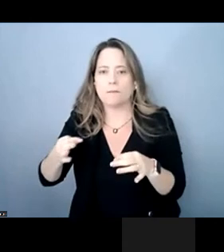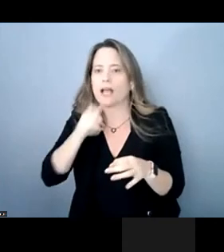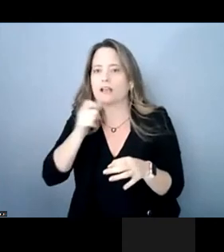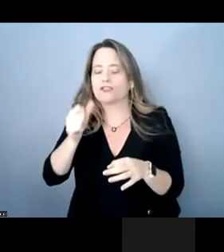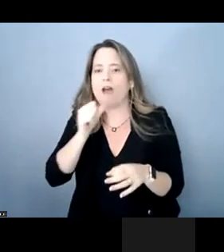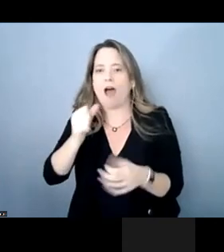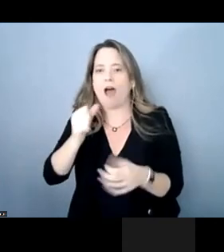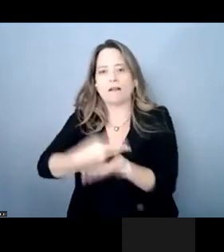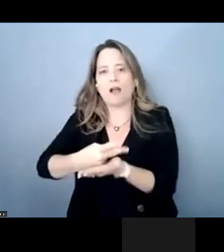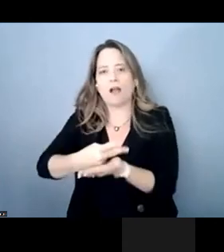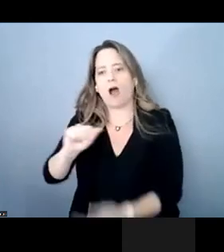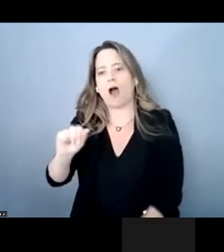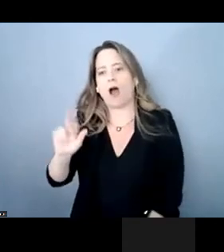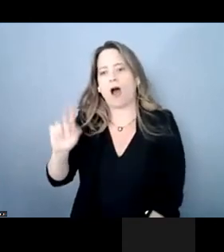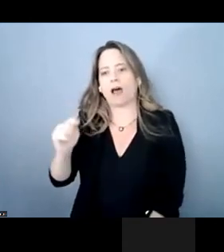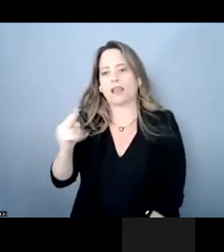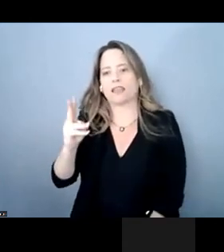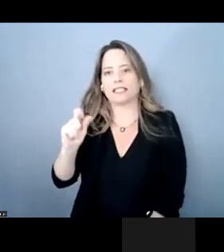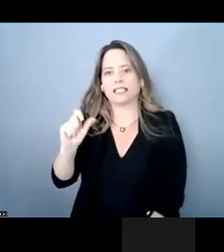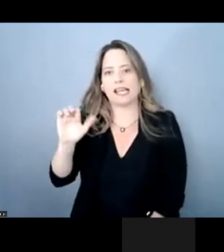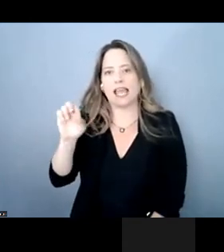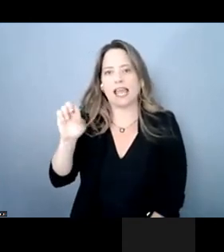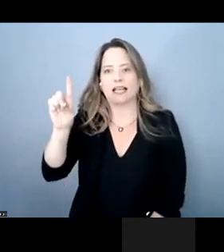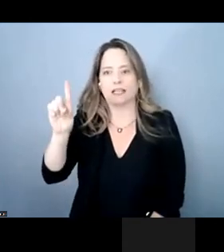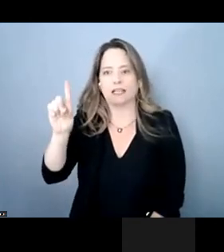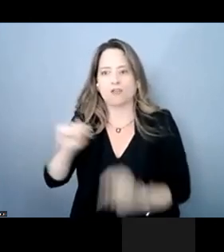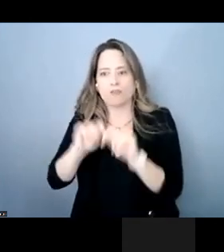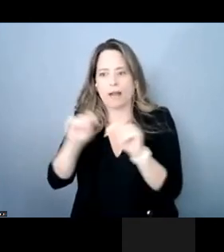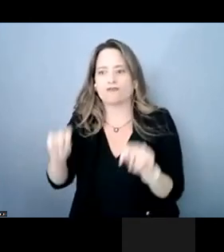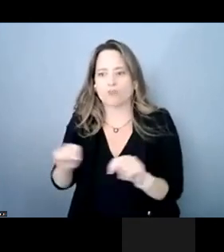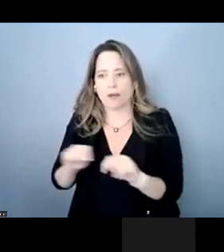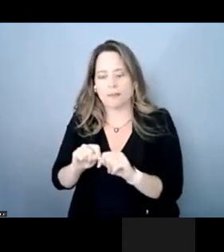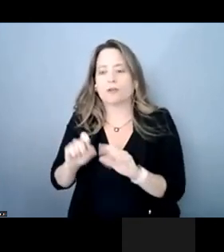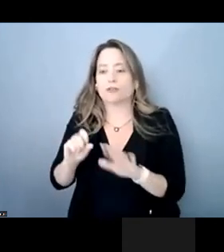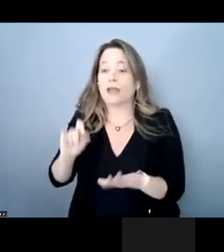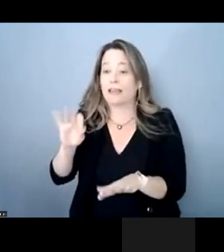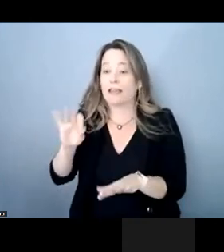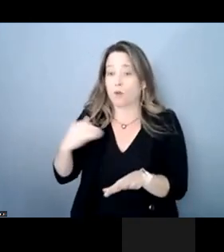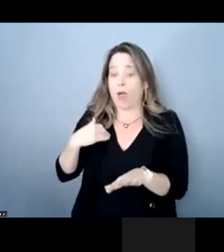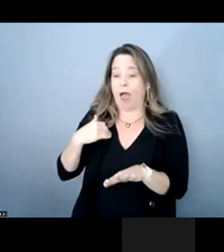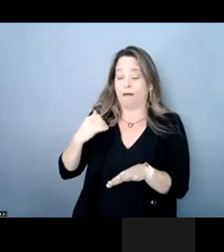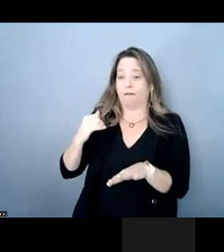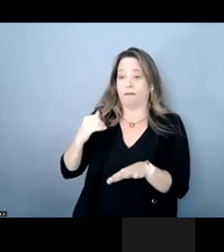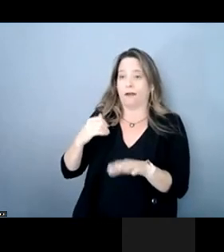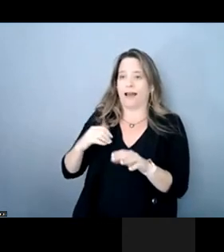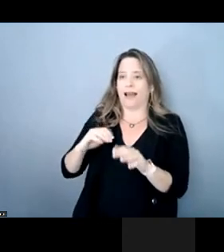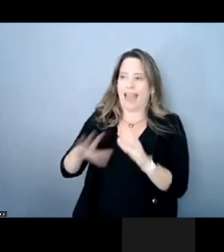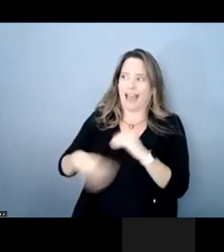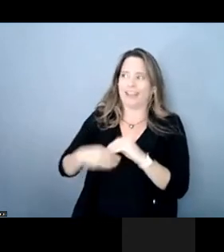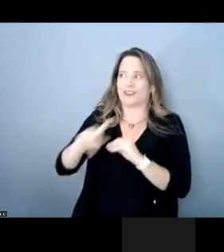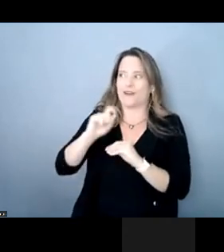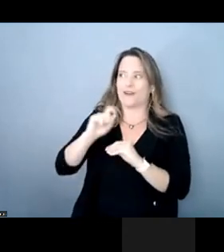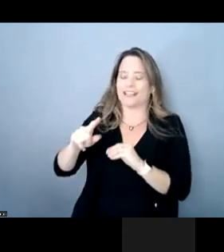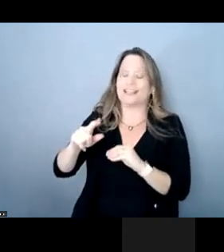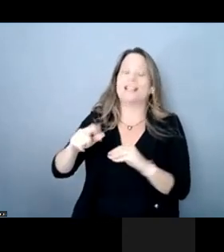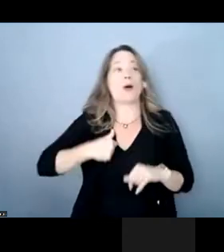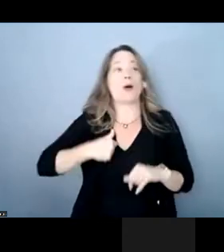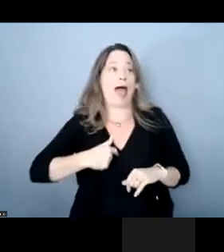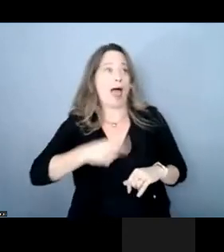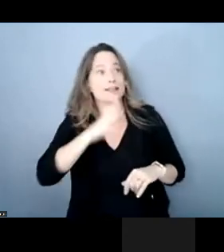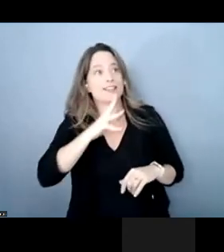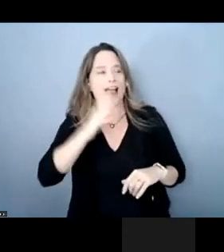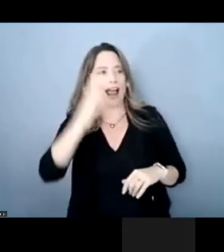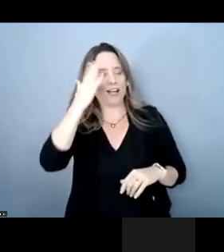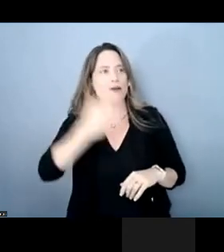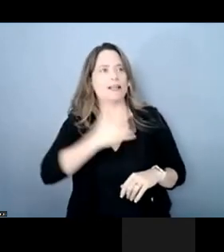um so please i'm going to give you an opportunity if you have a follow-up question because i realize sometimes when i talk about this i think i'm being very clear and